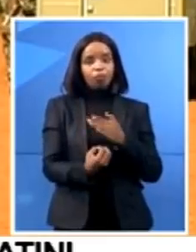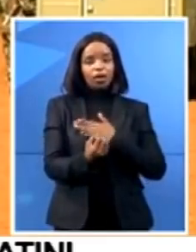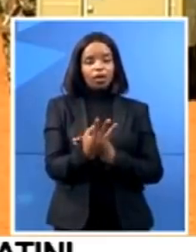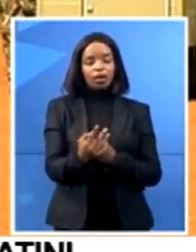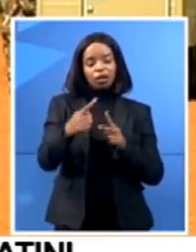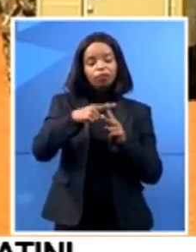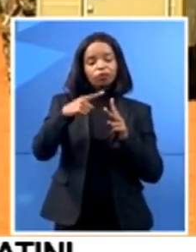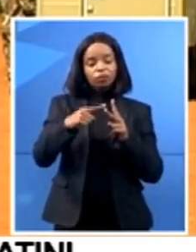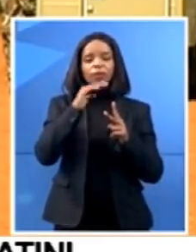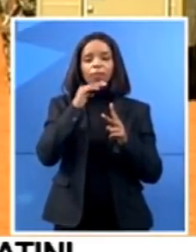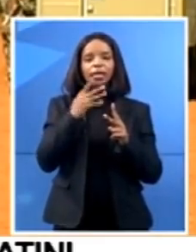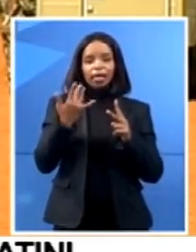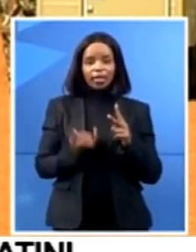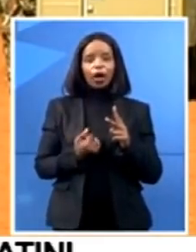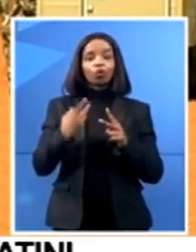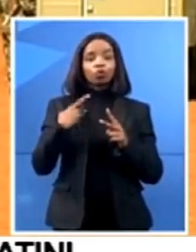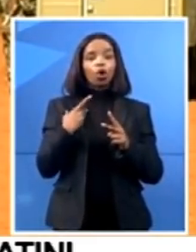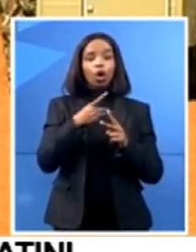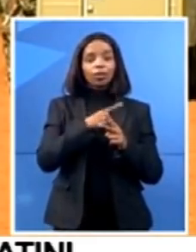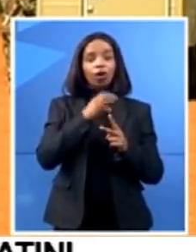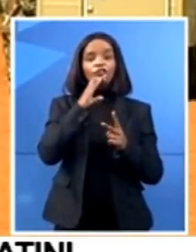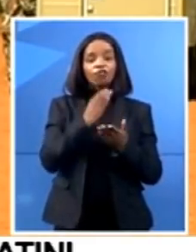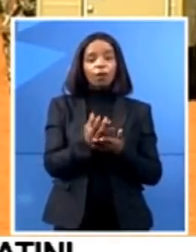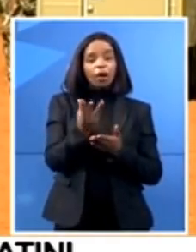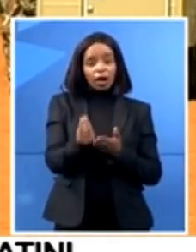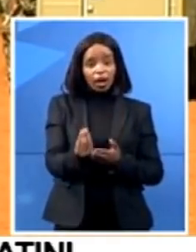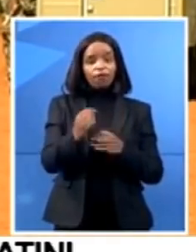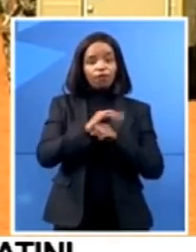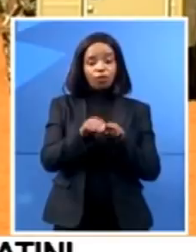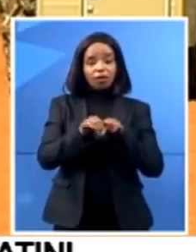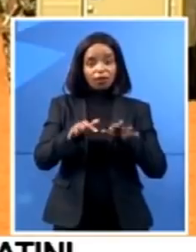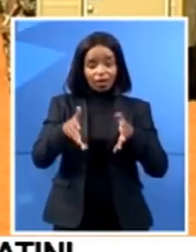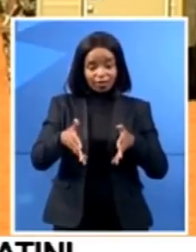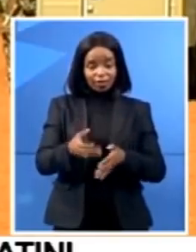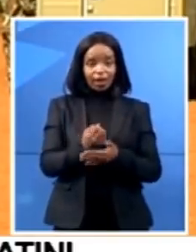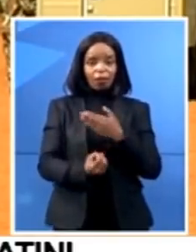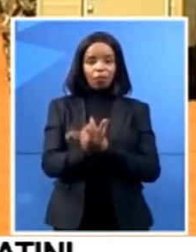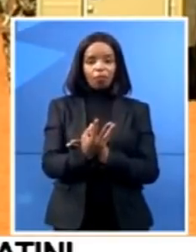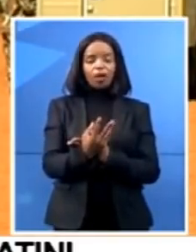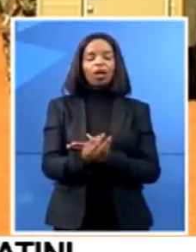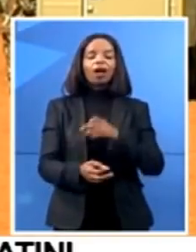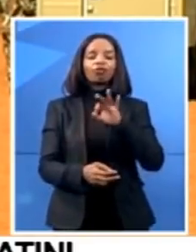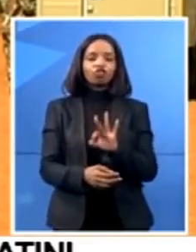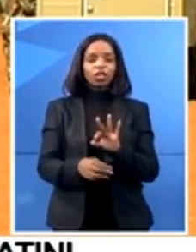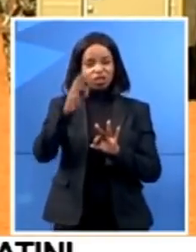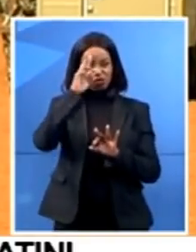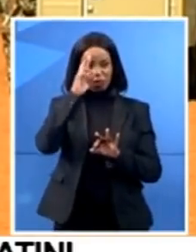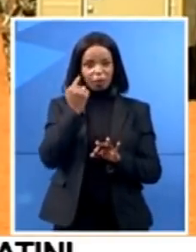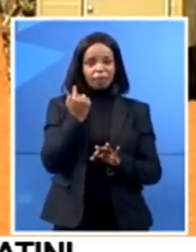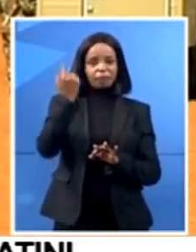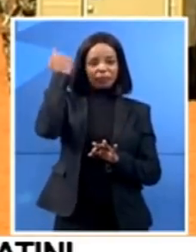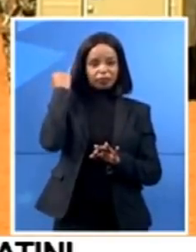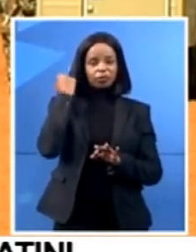confirmed with the coronavirus here in the province. We remember that about three weeks ago we reported that a doctor at Lofeld private hospital